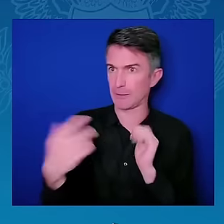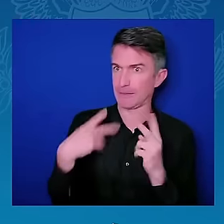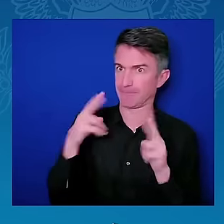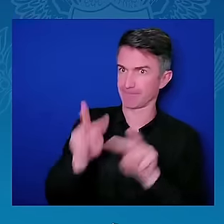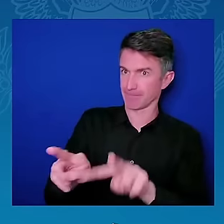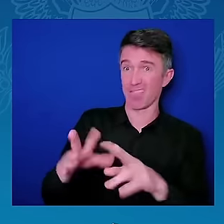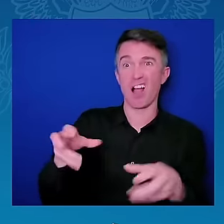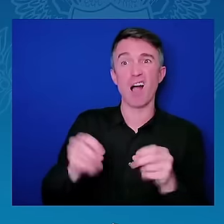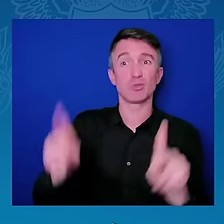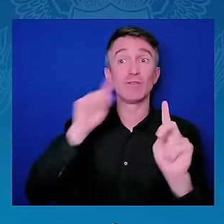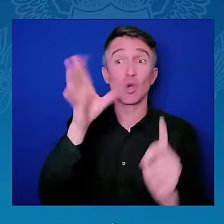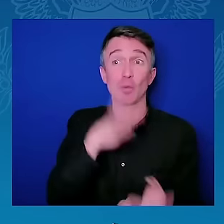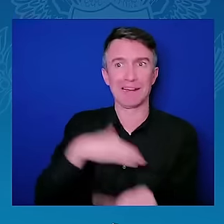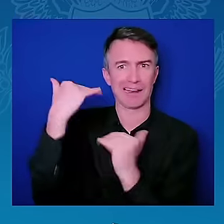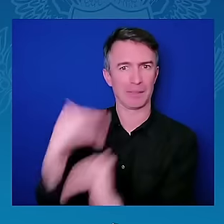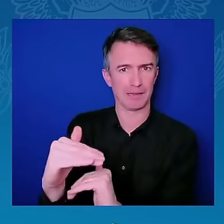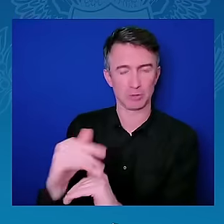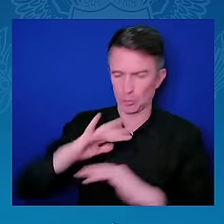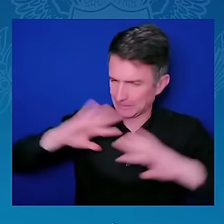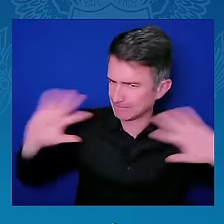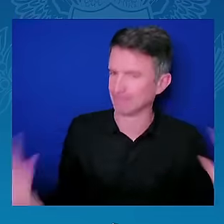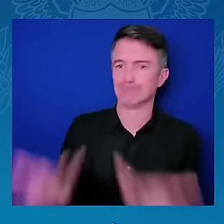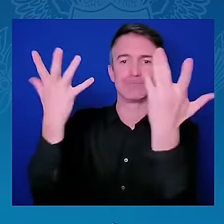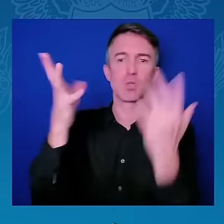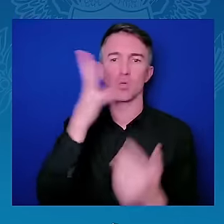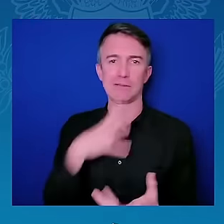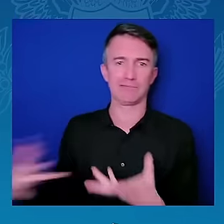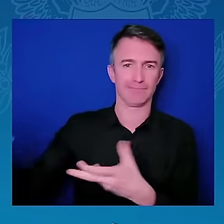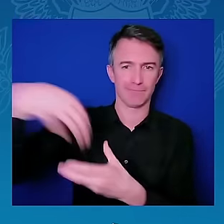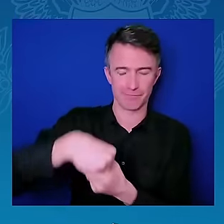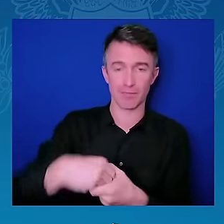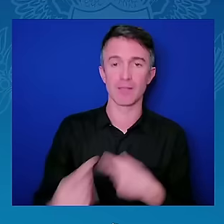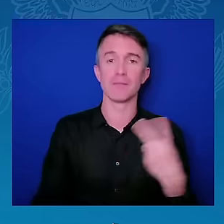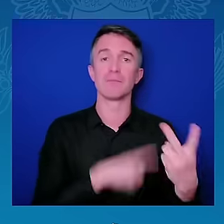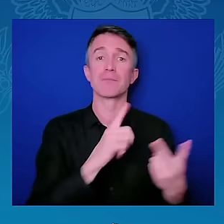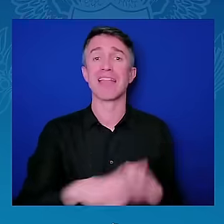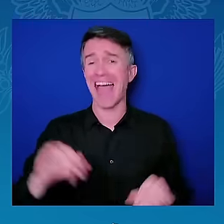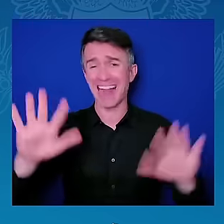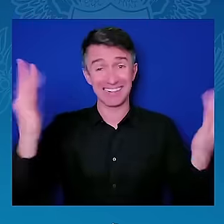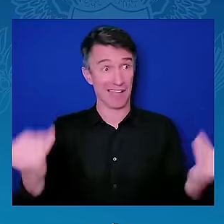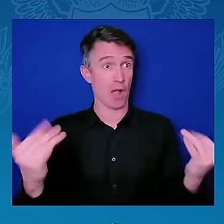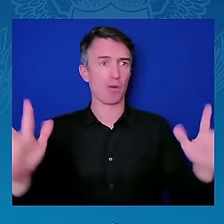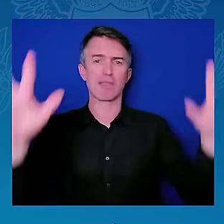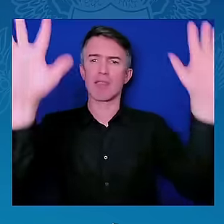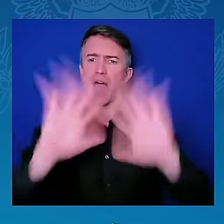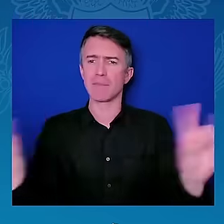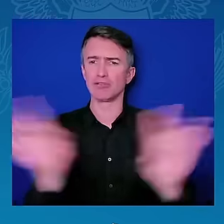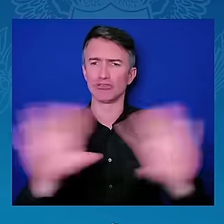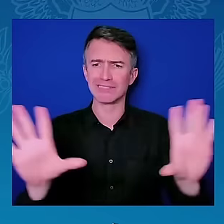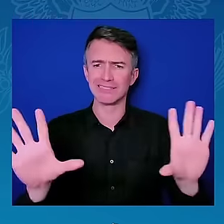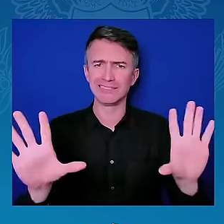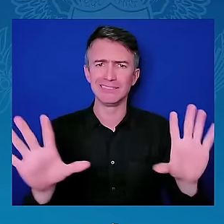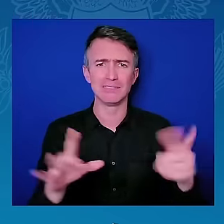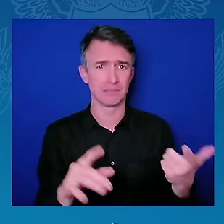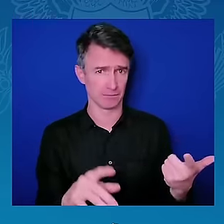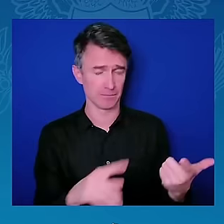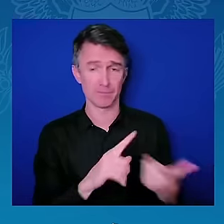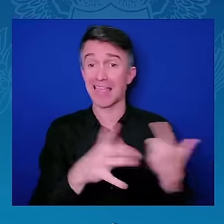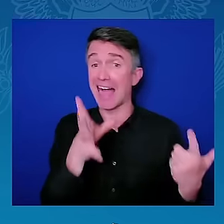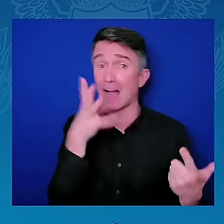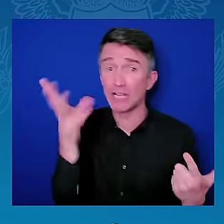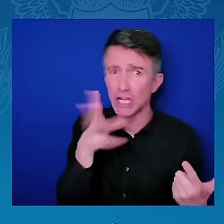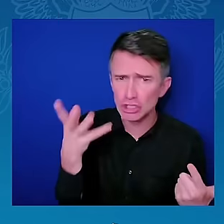economies. And knowing then that we are developing the most extraordinary